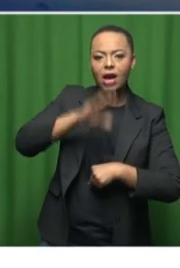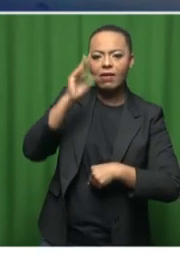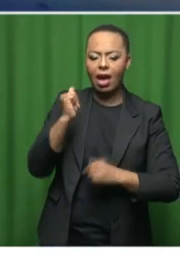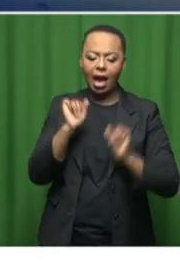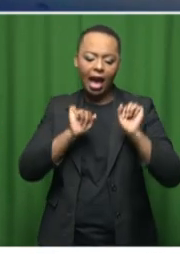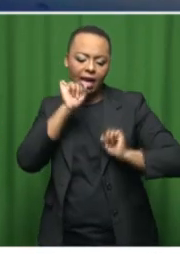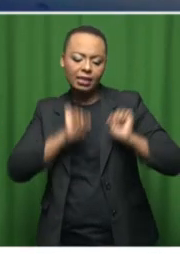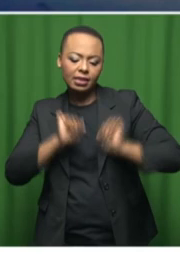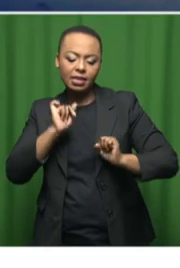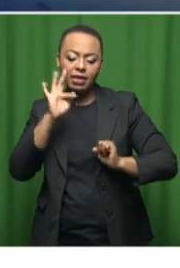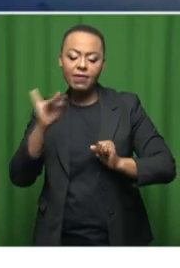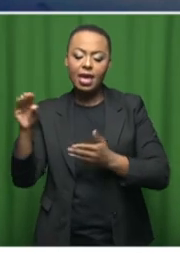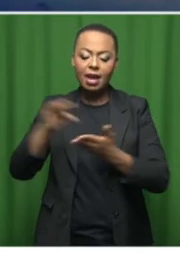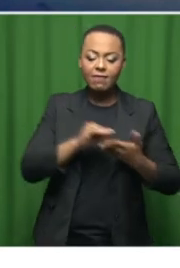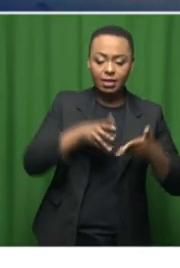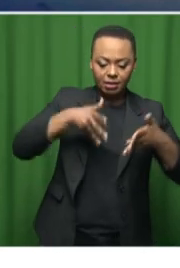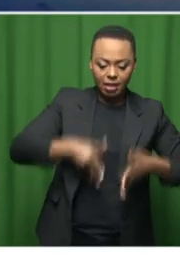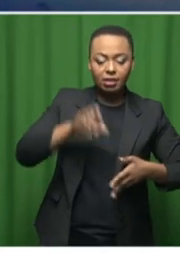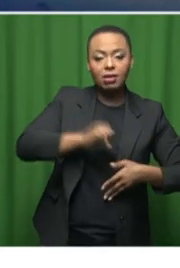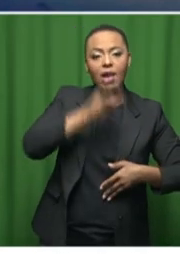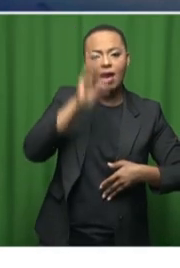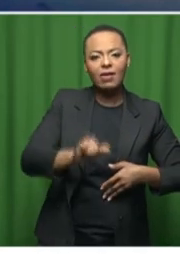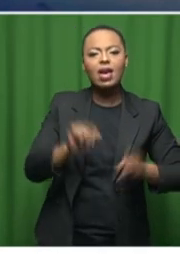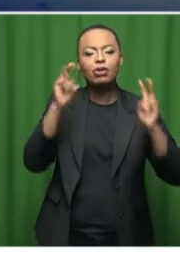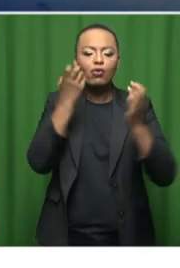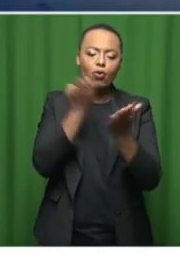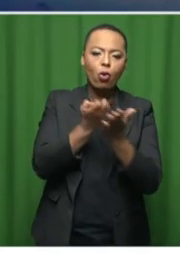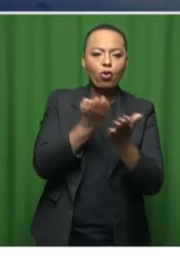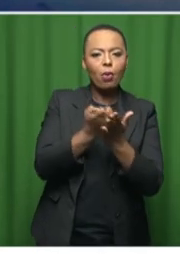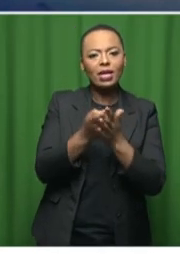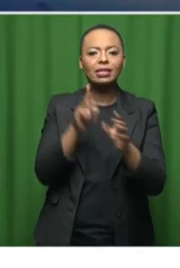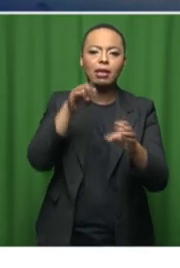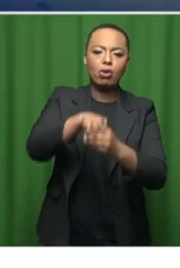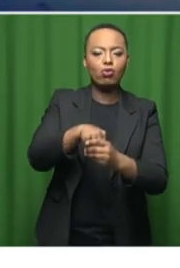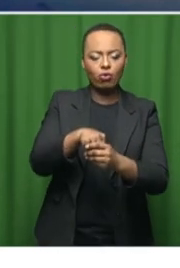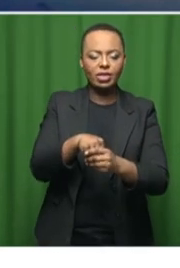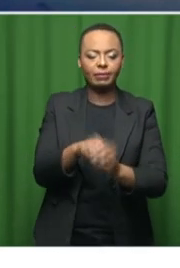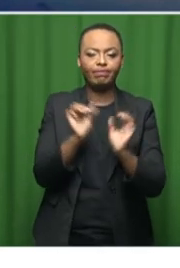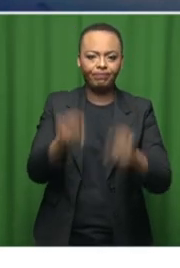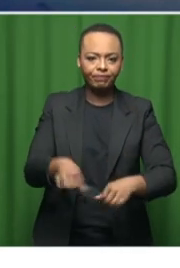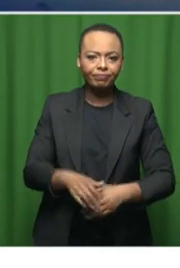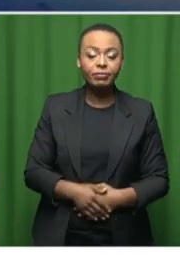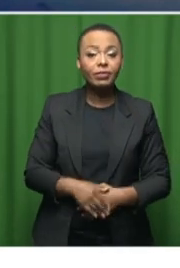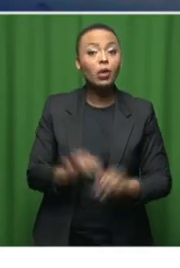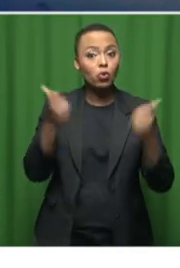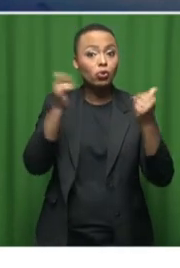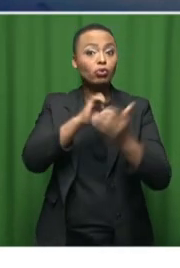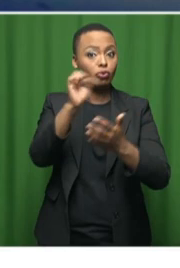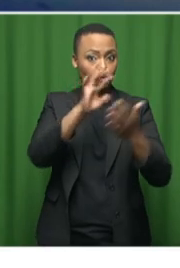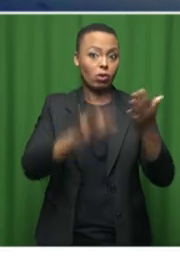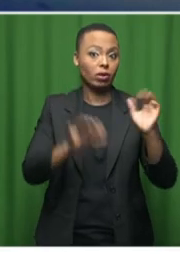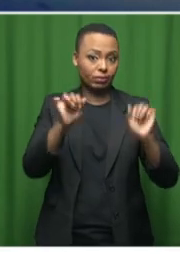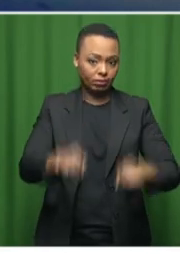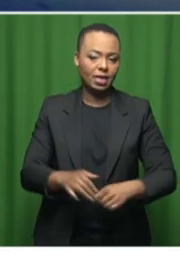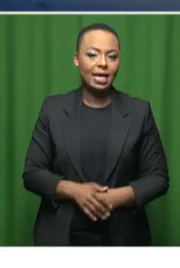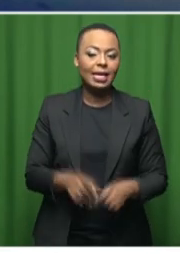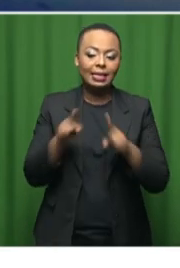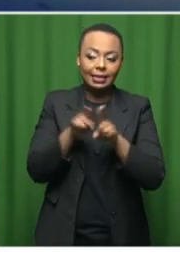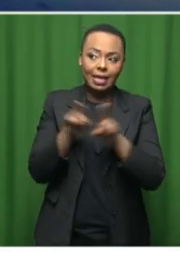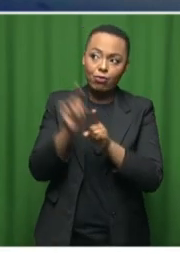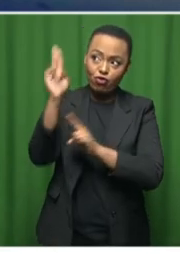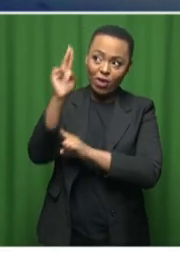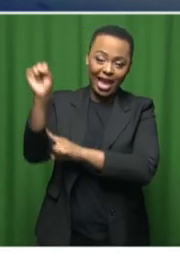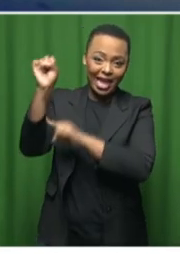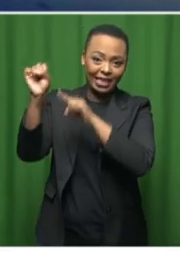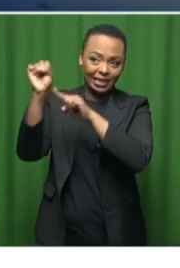whether they can invest in South Africa. So it talks to economic issues as well. So that is a good story. But we've also been audited by the same U